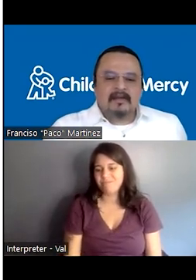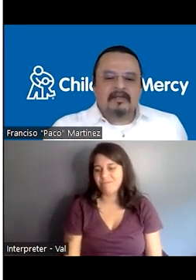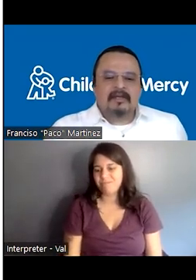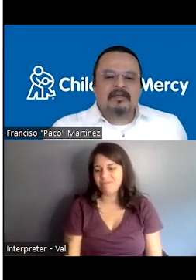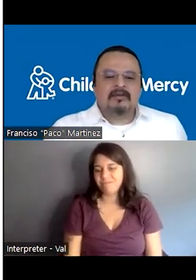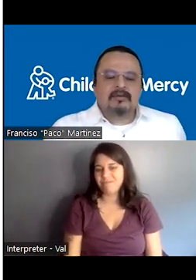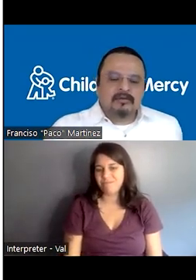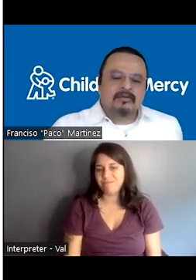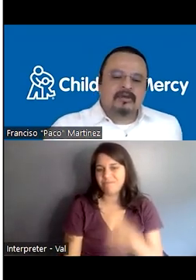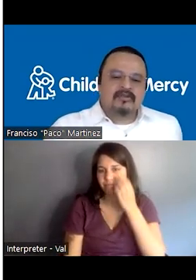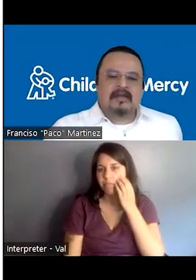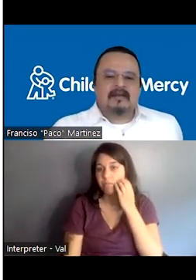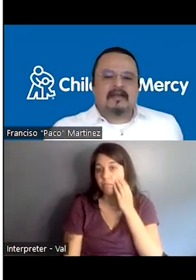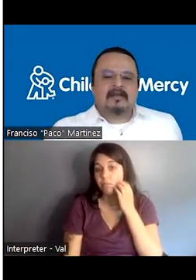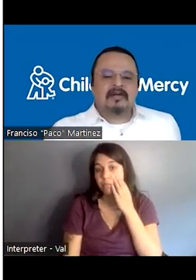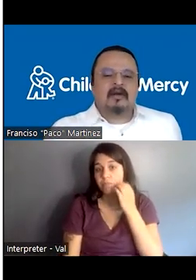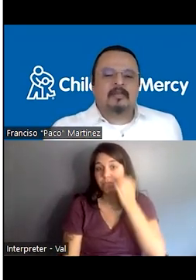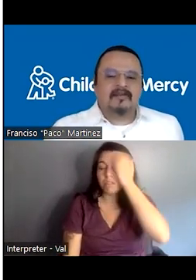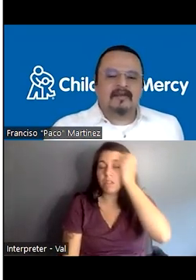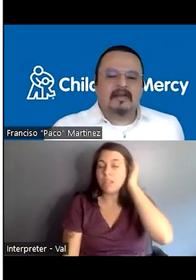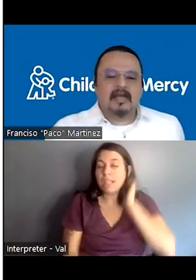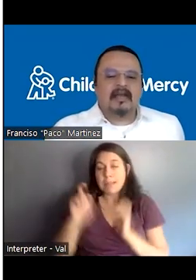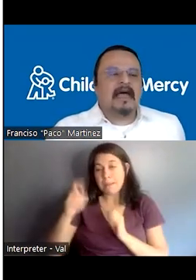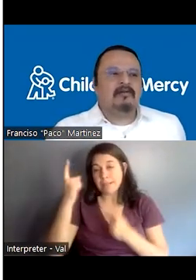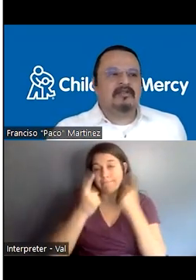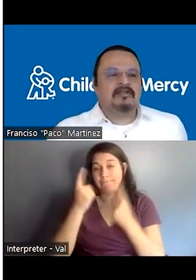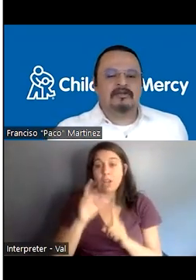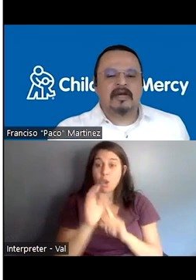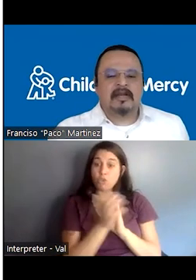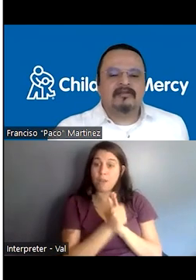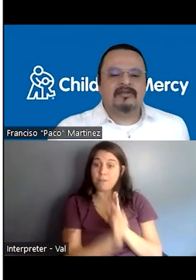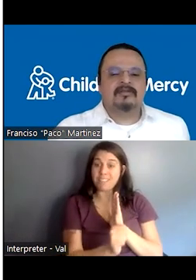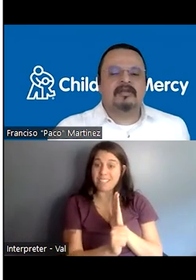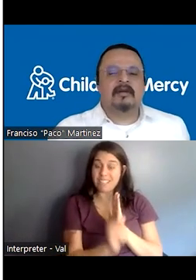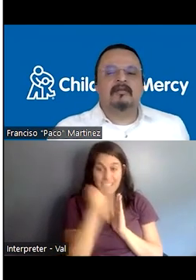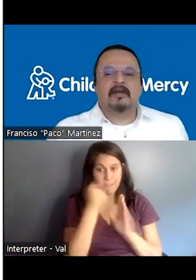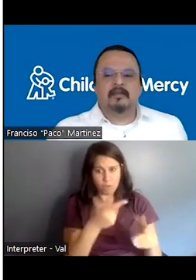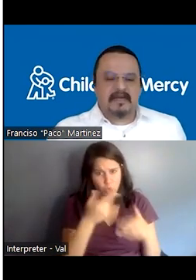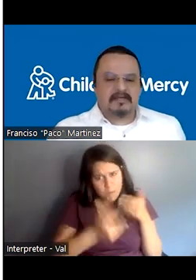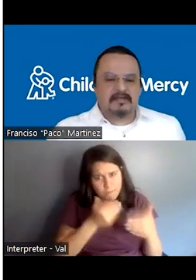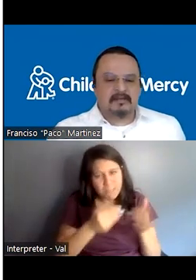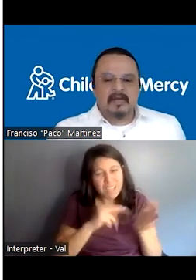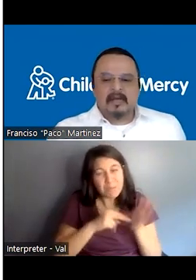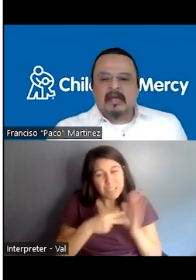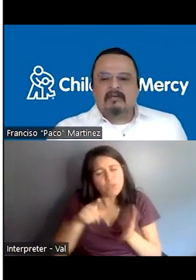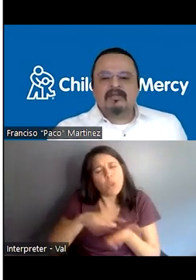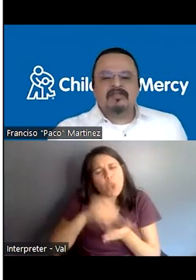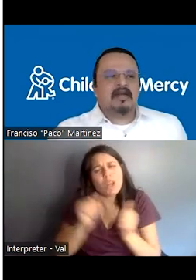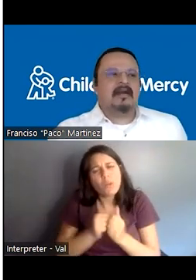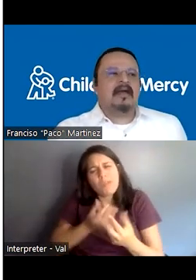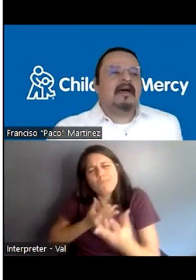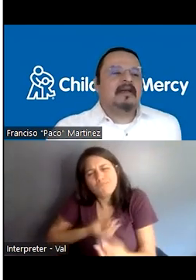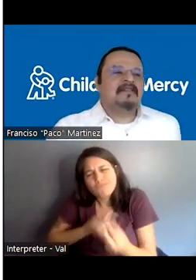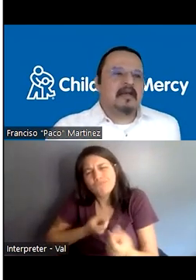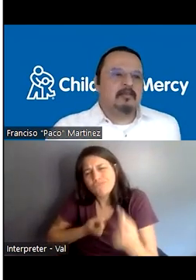of the things that we need to consider is that cultural competency allows you, allows you to learn with compassion. I want to